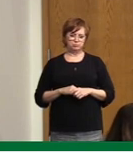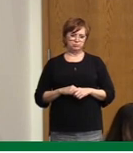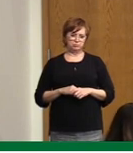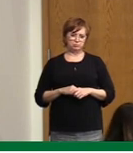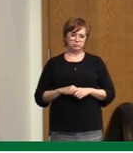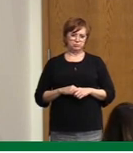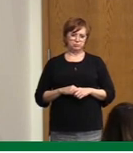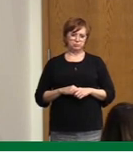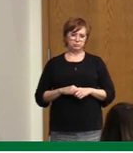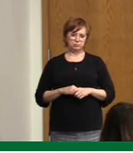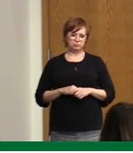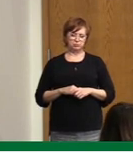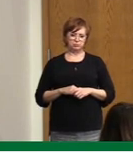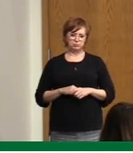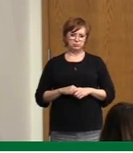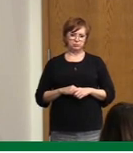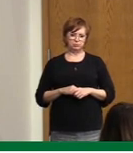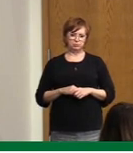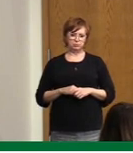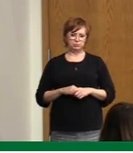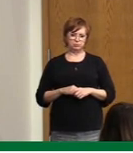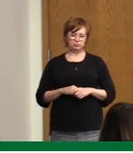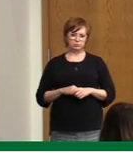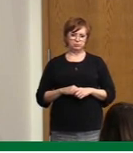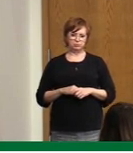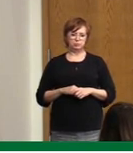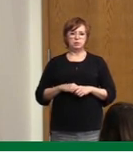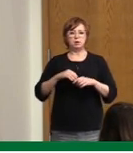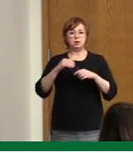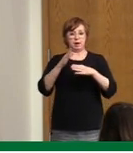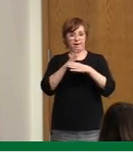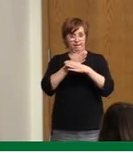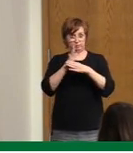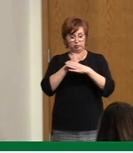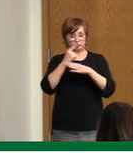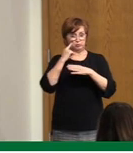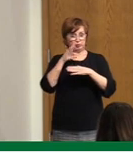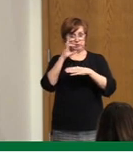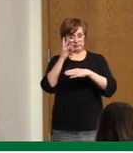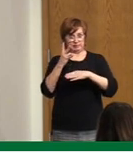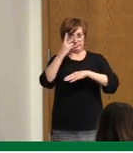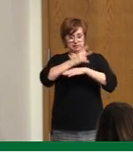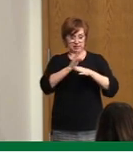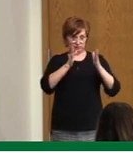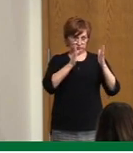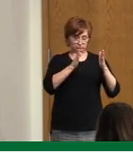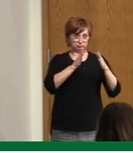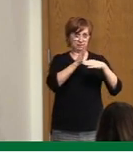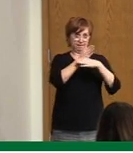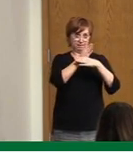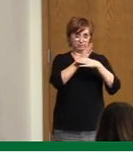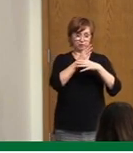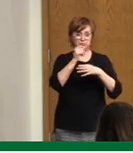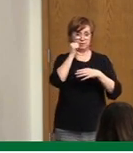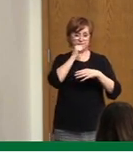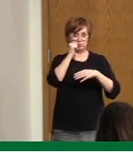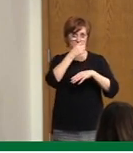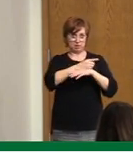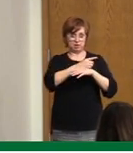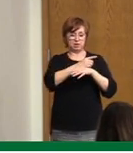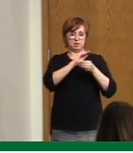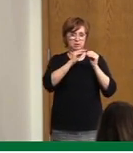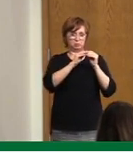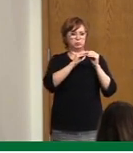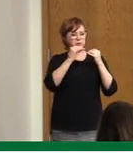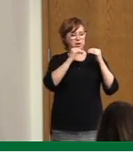seven-day average of daily cases have to be in order for you to make a recommendation that we could loosen up